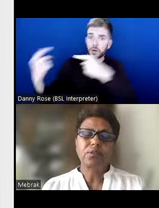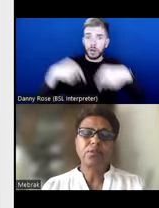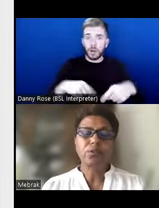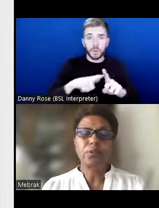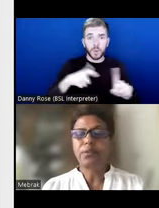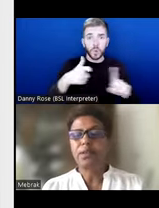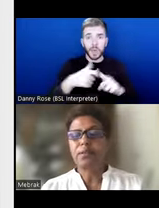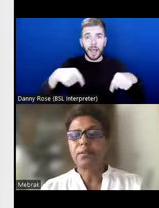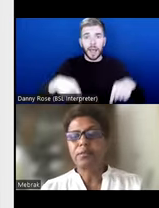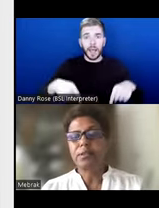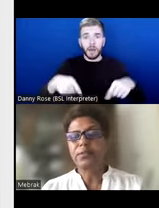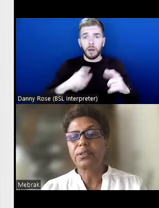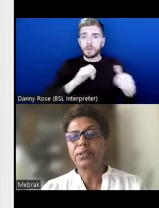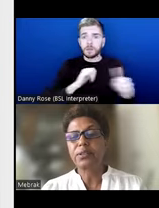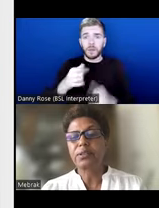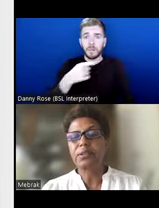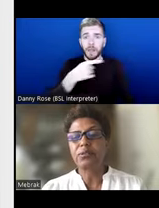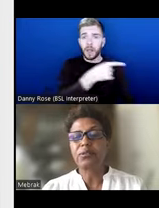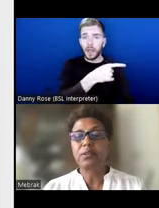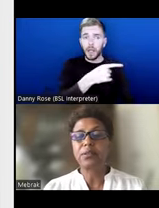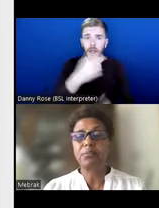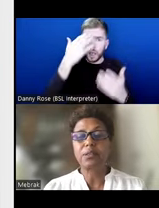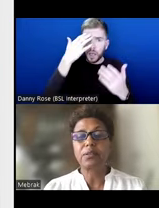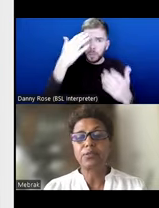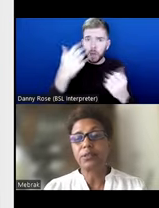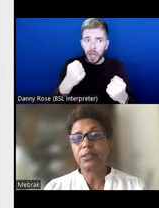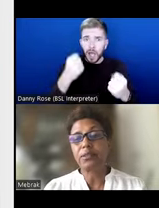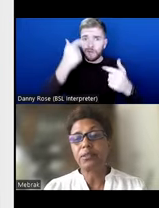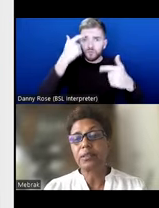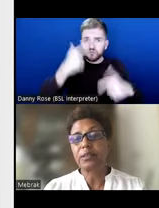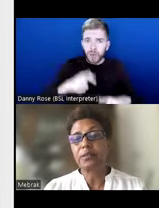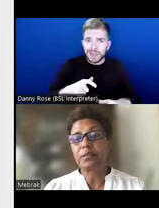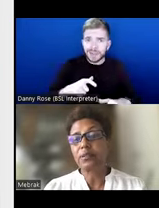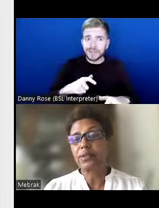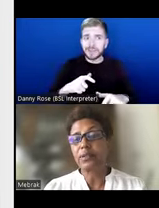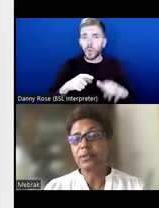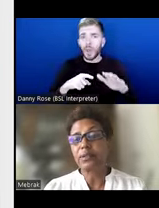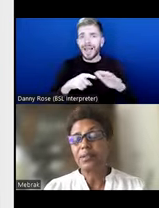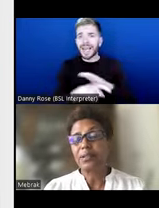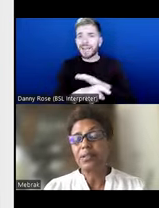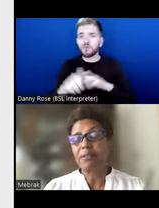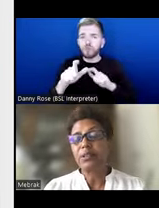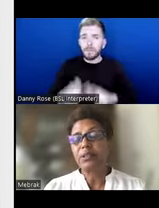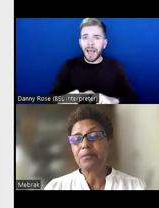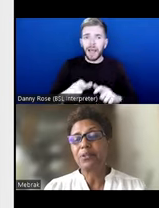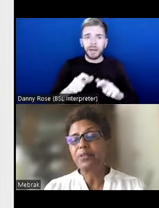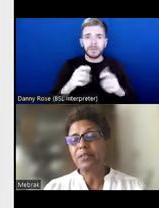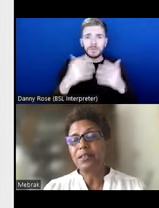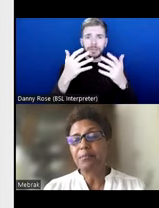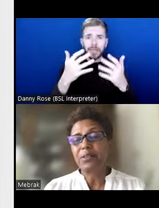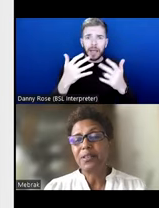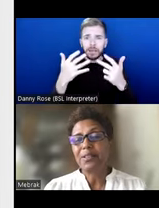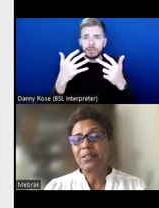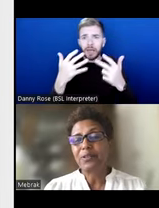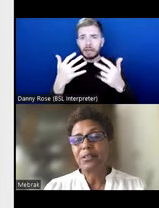don't know whether they are have the residency or the lived remain for 10, nine, seven years. Imagine a person